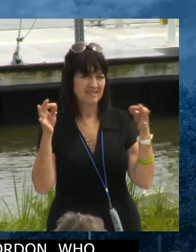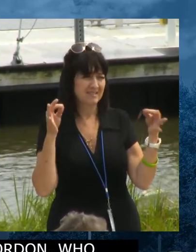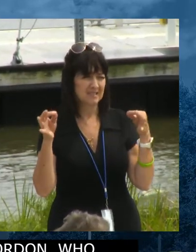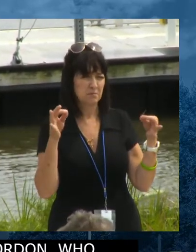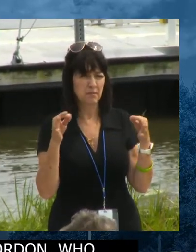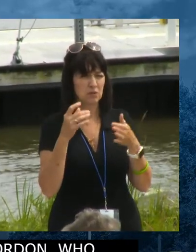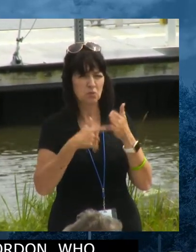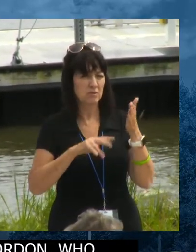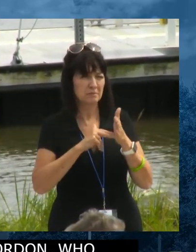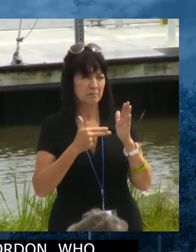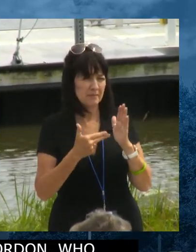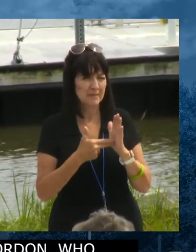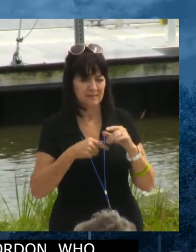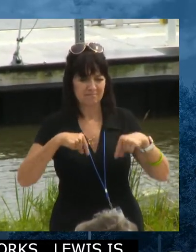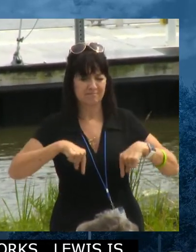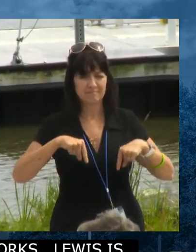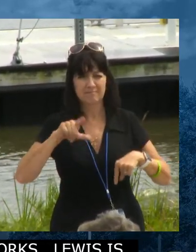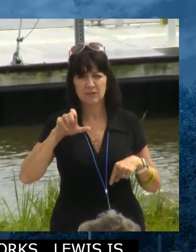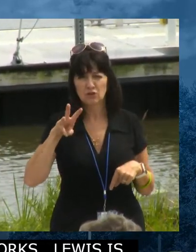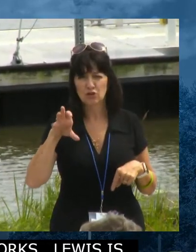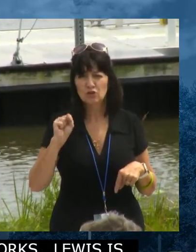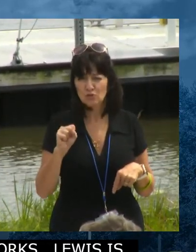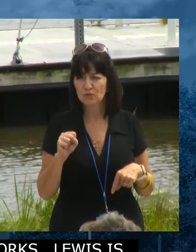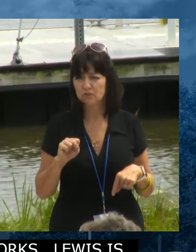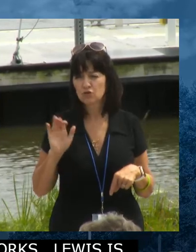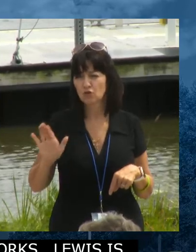Lewis and the work they have going on. Darren.